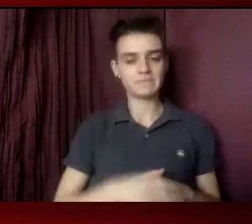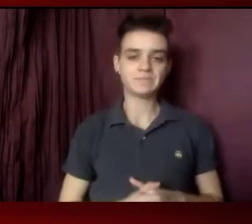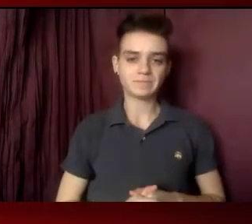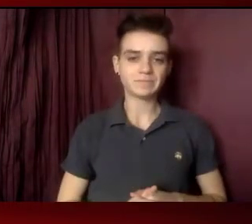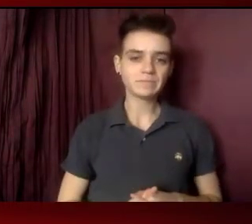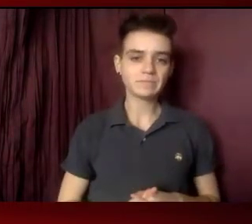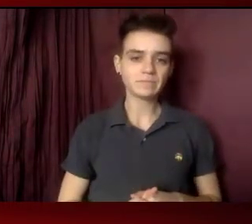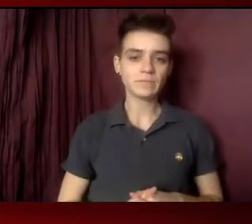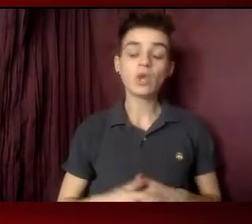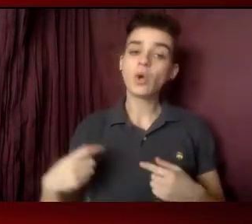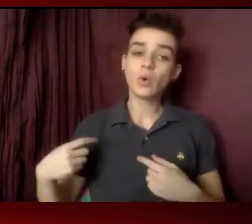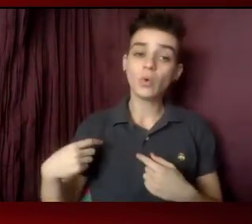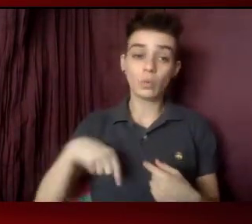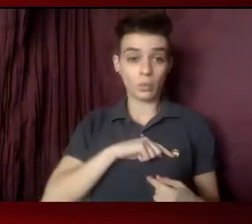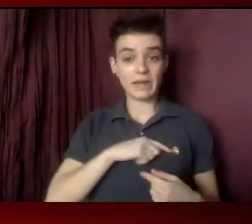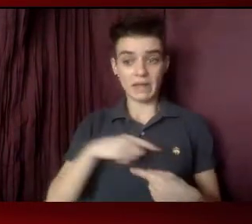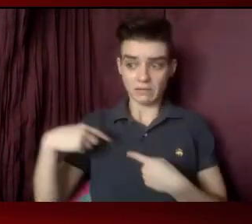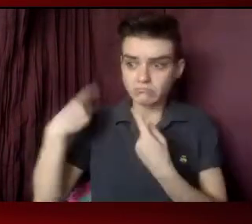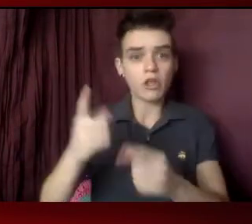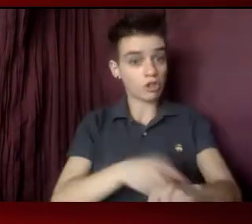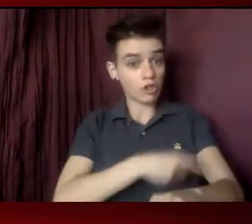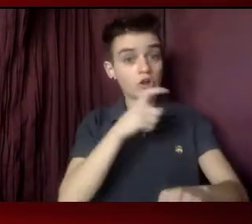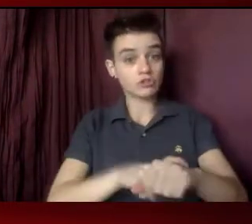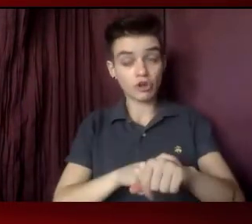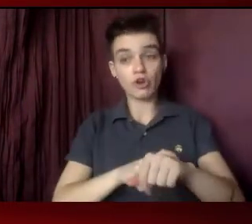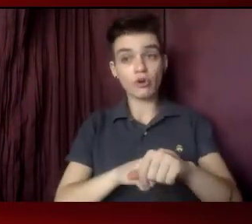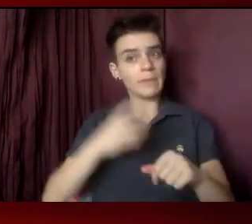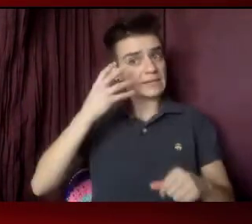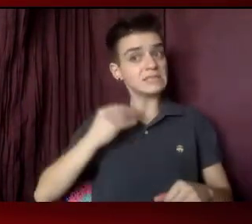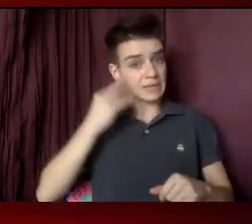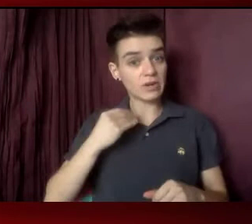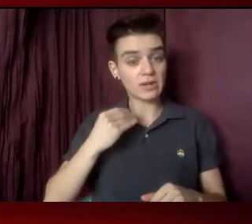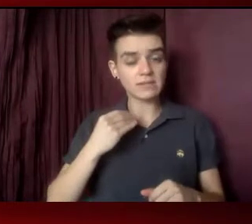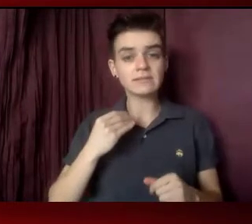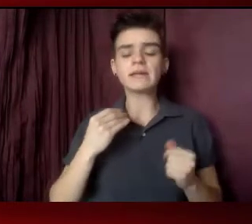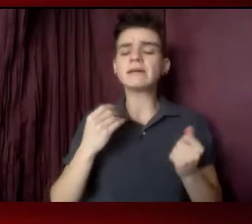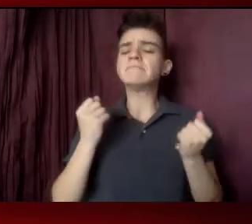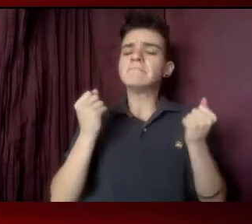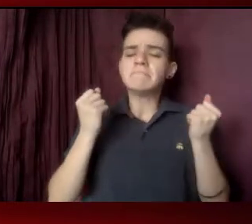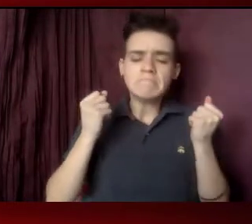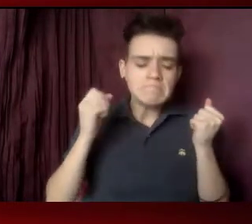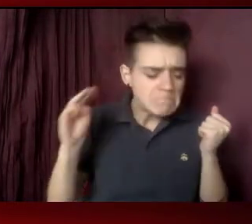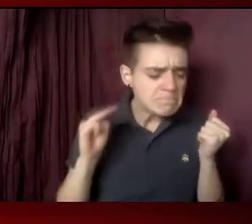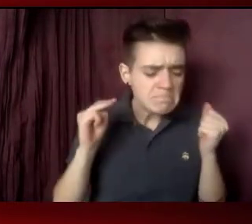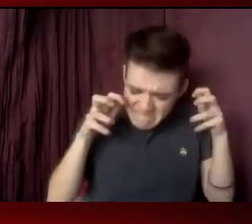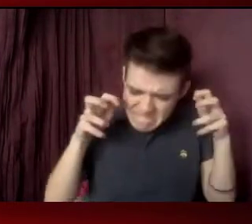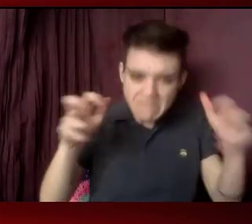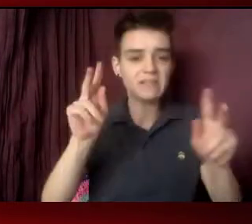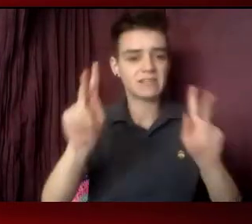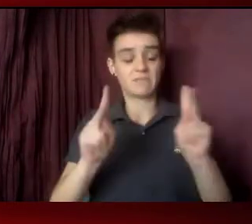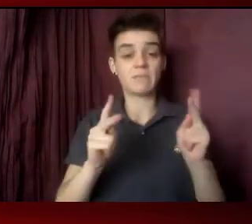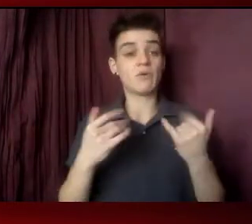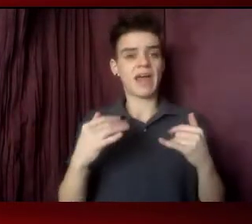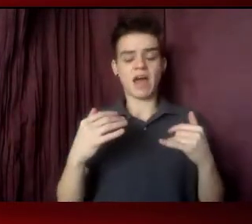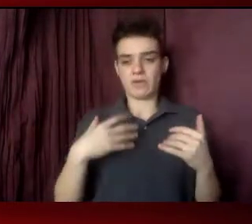survivors have experienced over the years is what millions have experienced compressed into one year